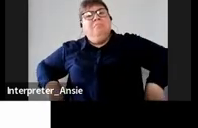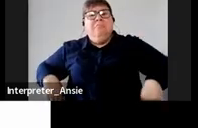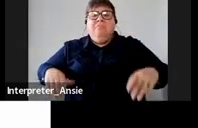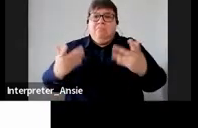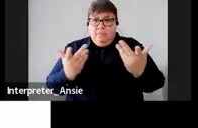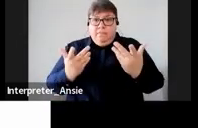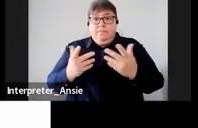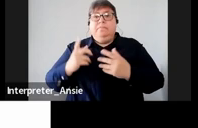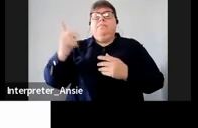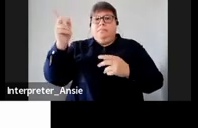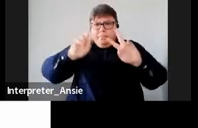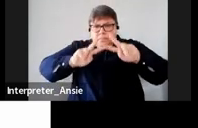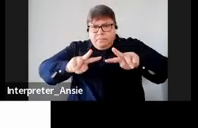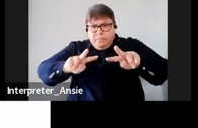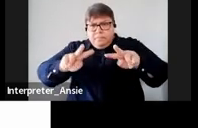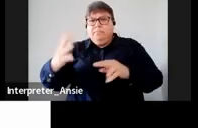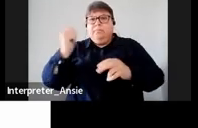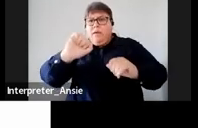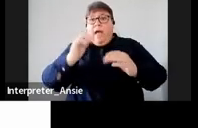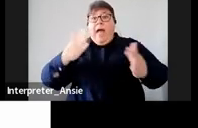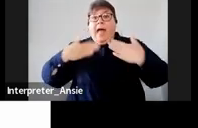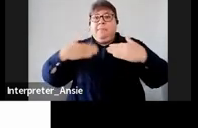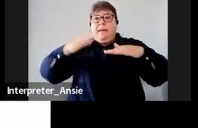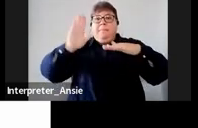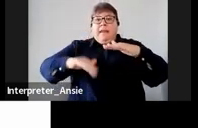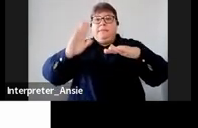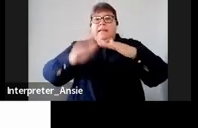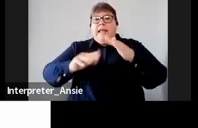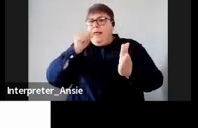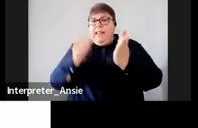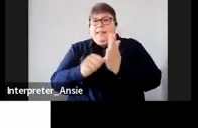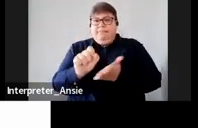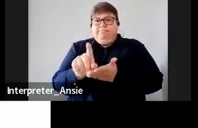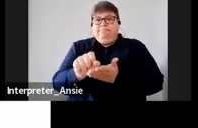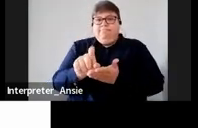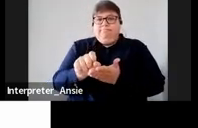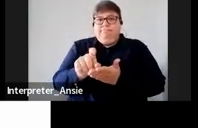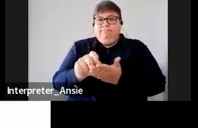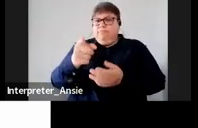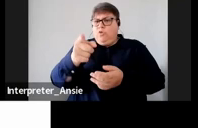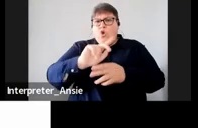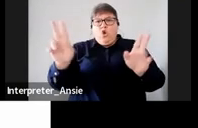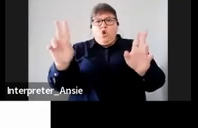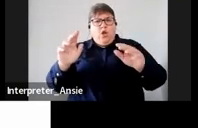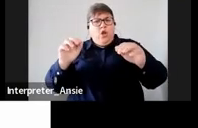received admin penalties letters to say that now you owe SARS due to non-compliance and then you owe SARS 7